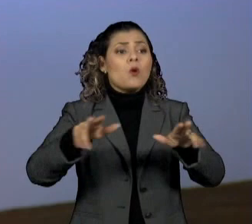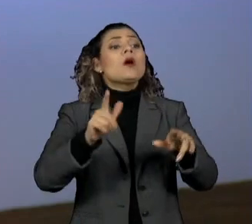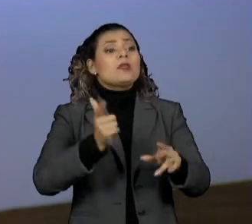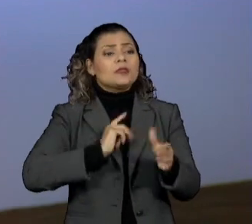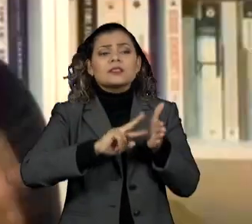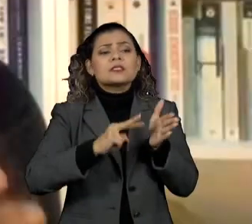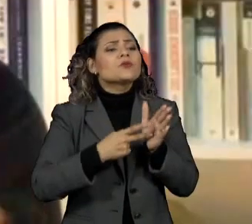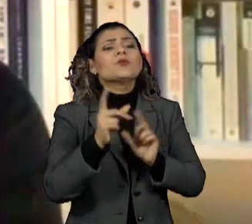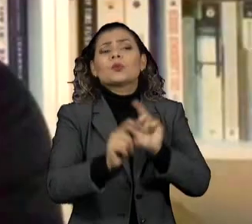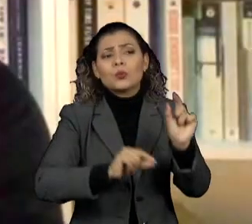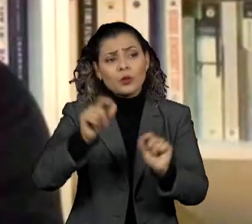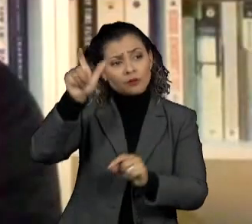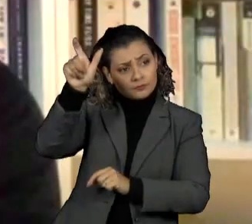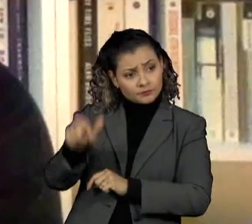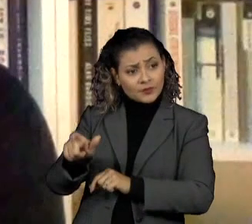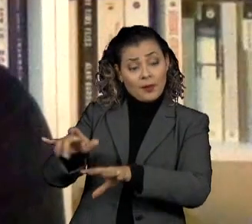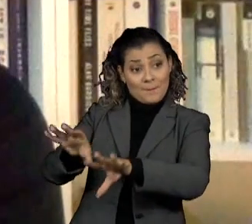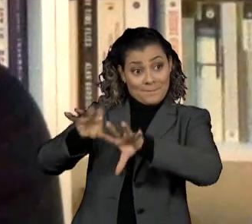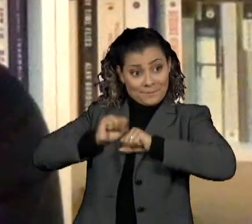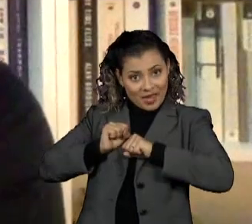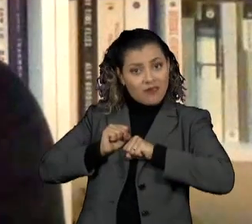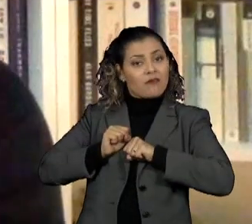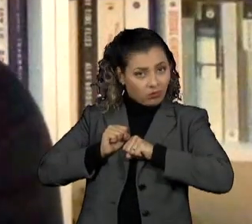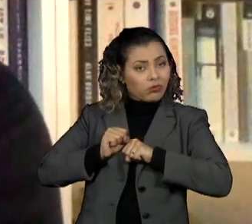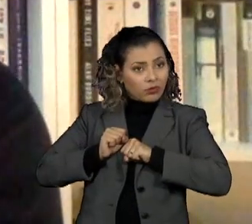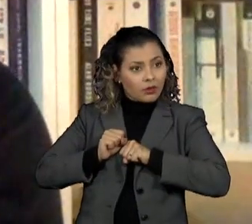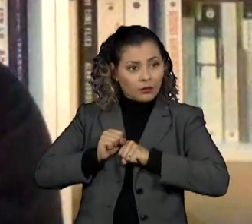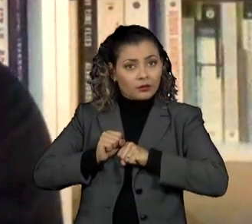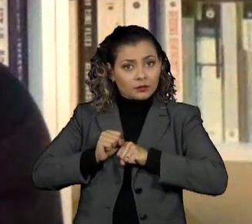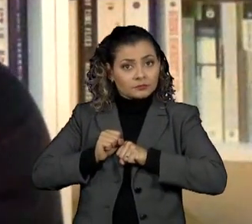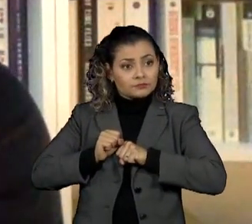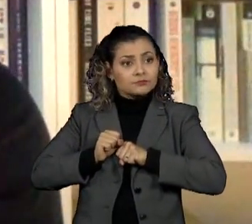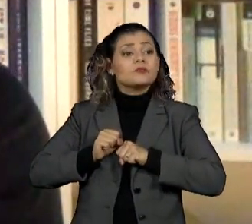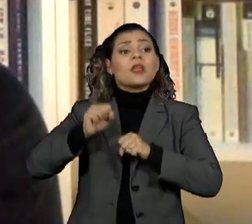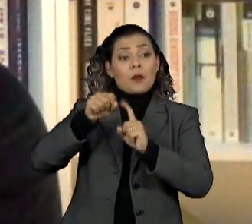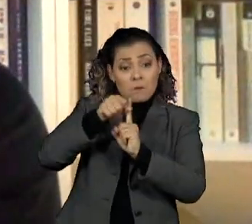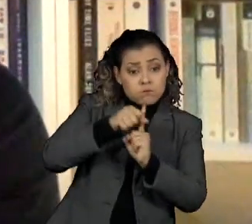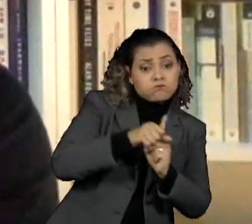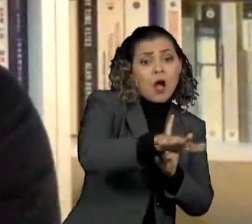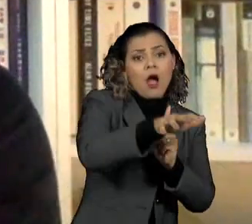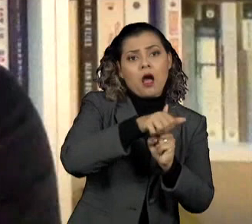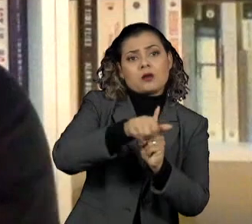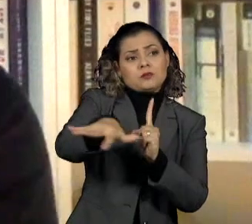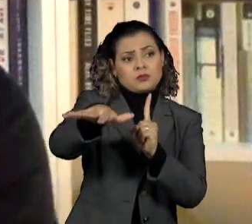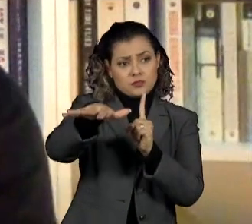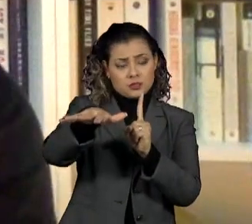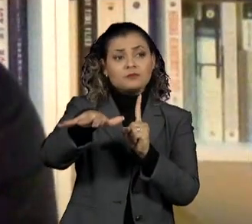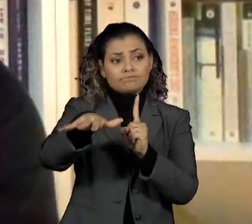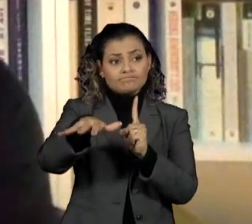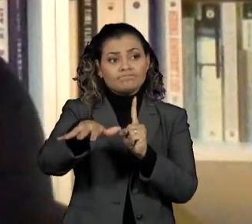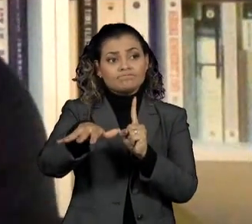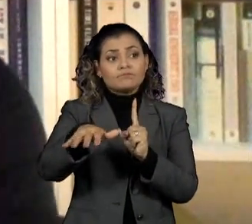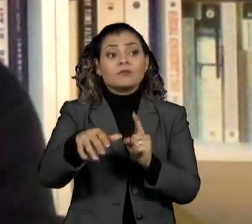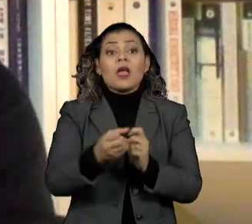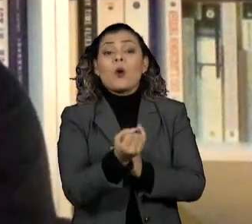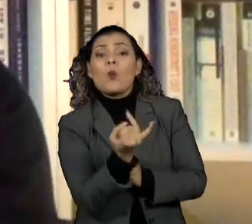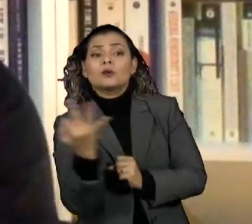você for infectado, como quantos que você infecta infectado, potencialmente?